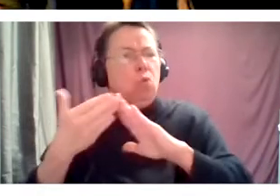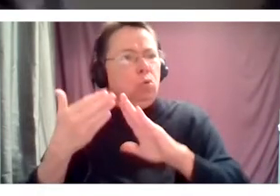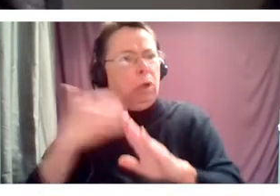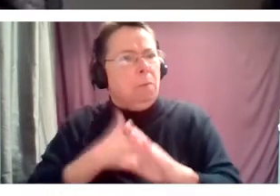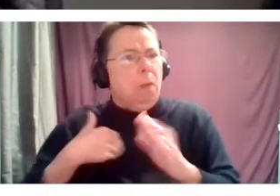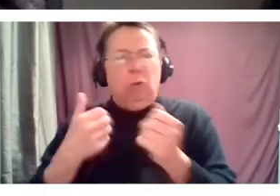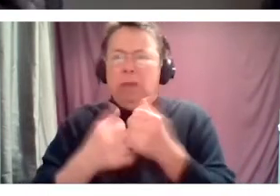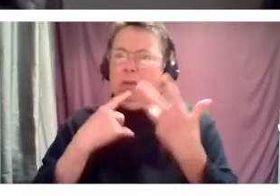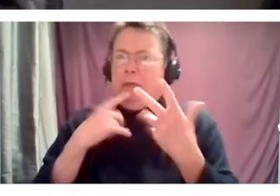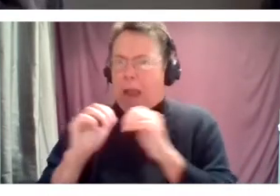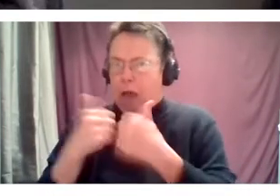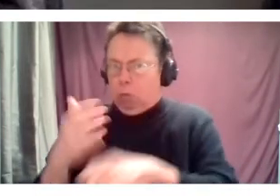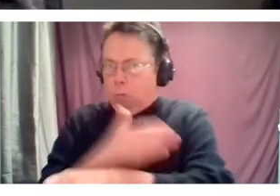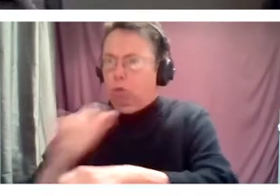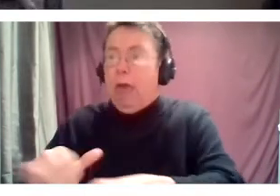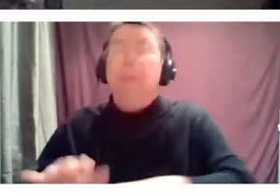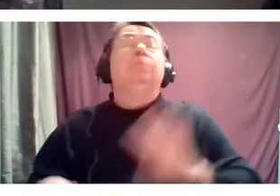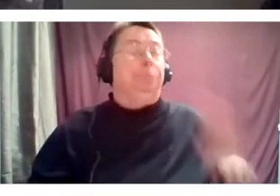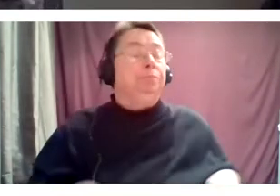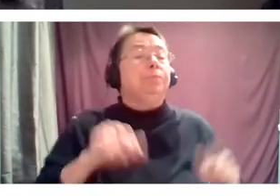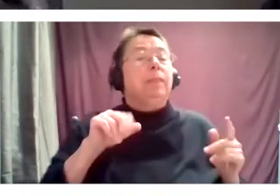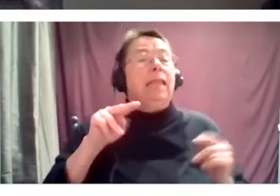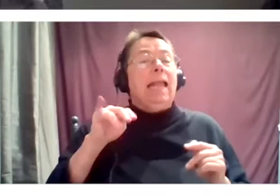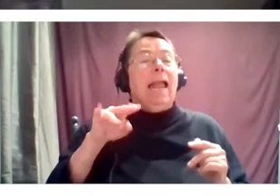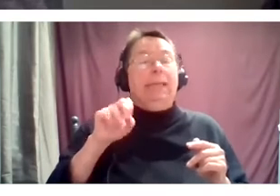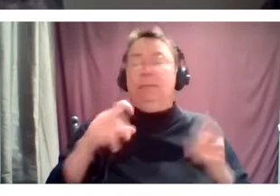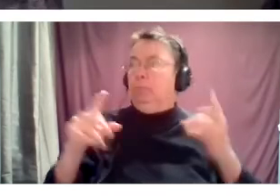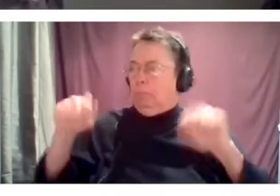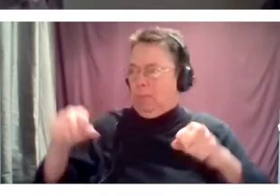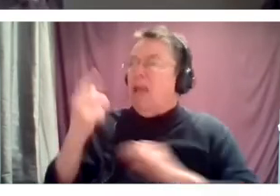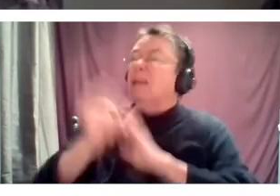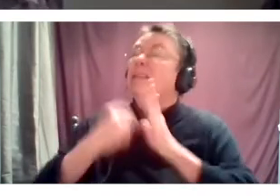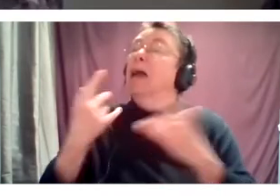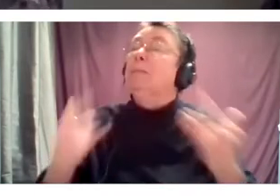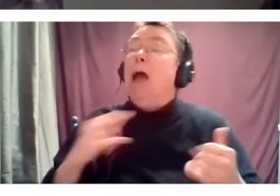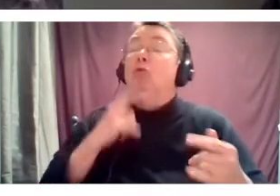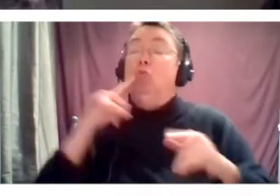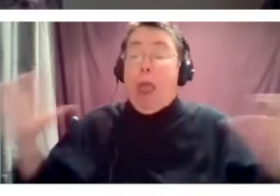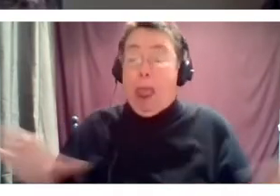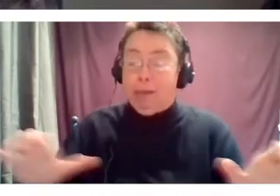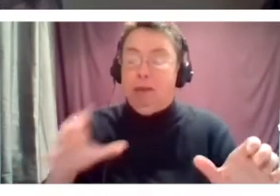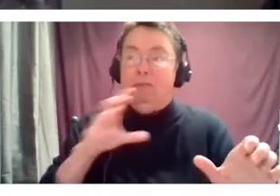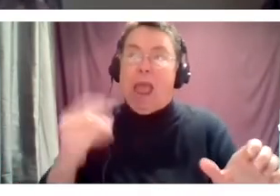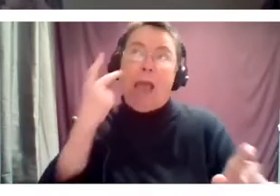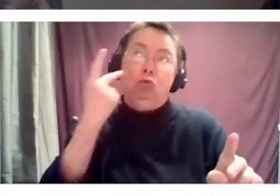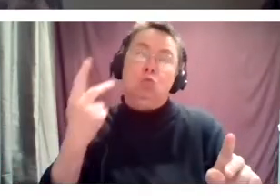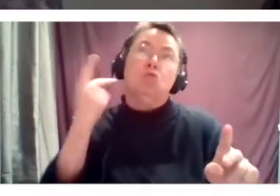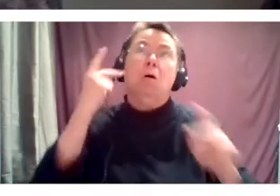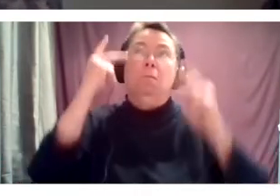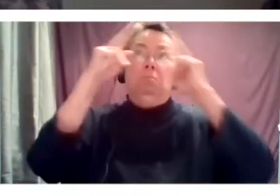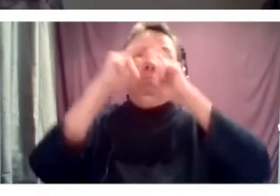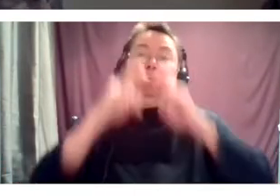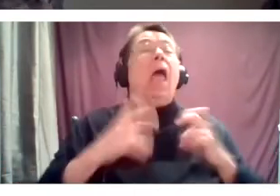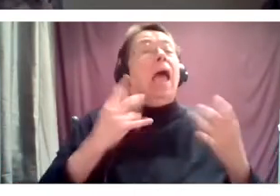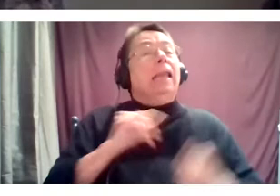Thank you so much. Yeah, this is both a time to be active and a time to be reflective. Yeah. Along the same lines, I'm going to pass it over to my